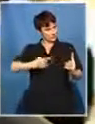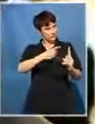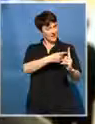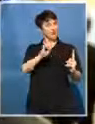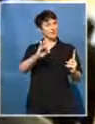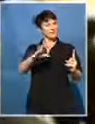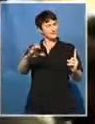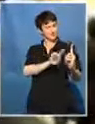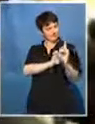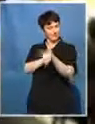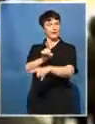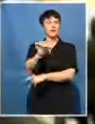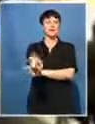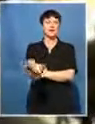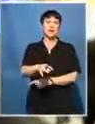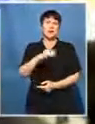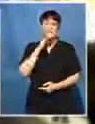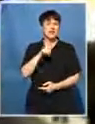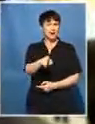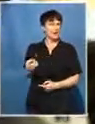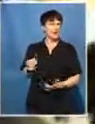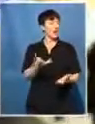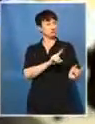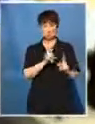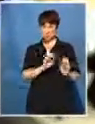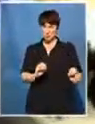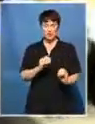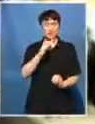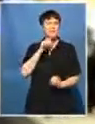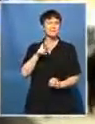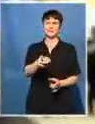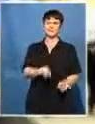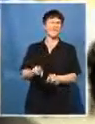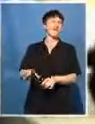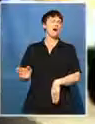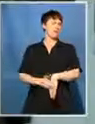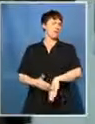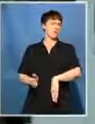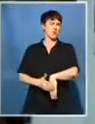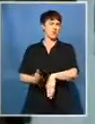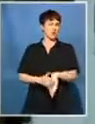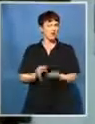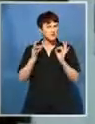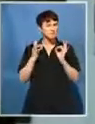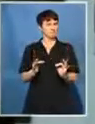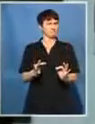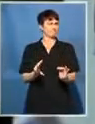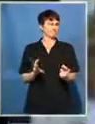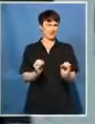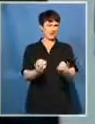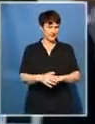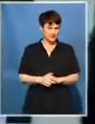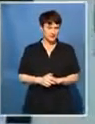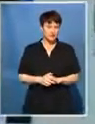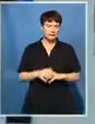ICC, the longer the victims of these crimes will wait to see that justice is done. How does it make you feel when